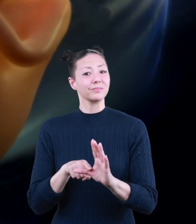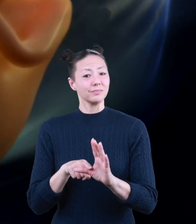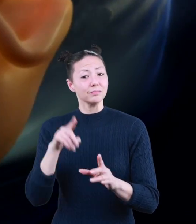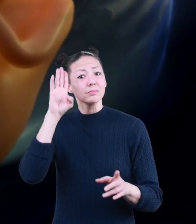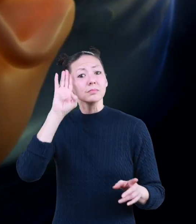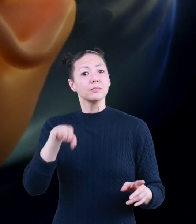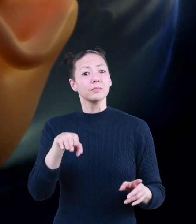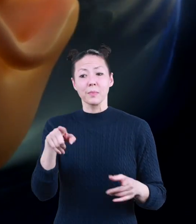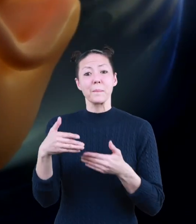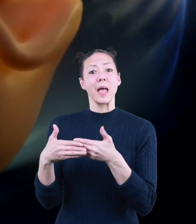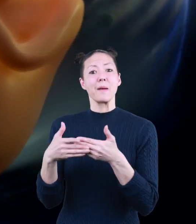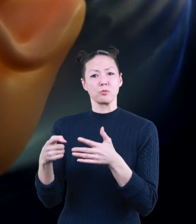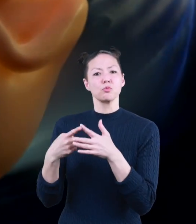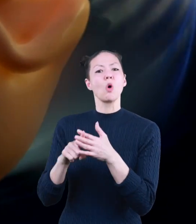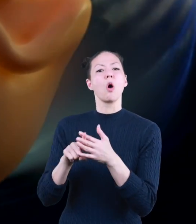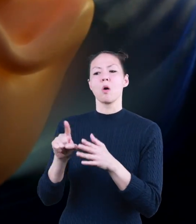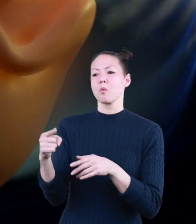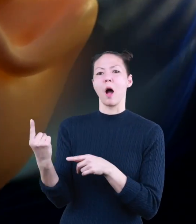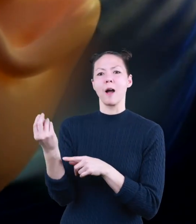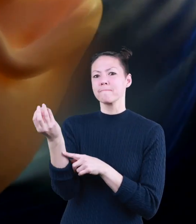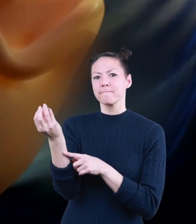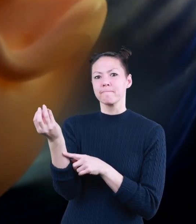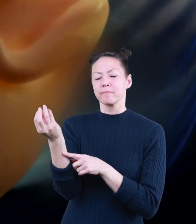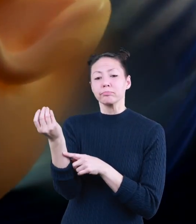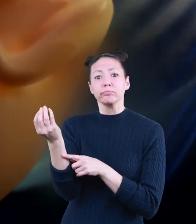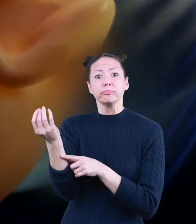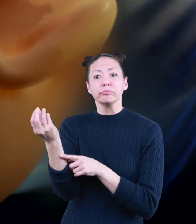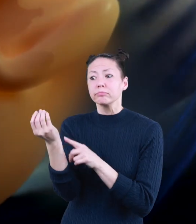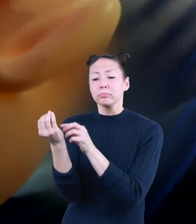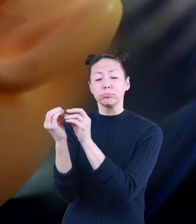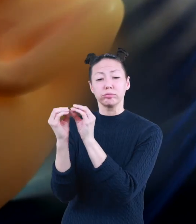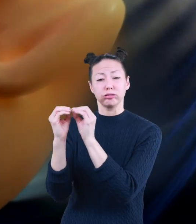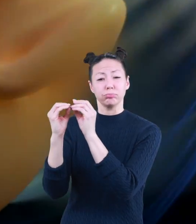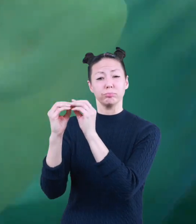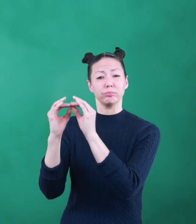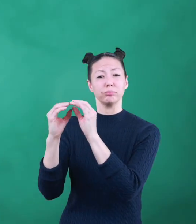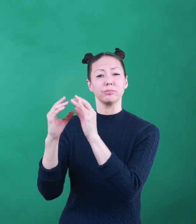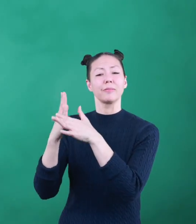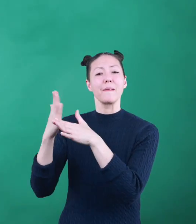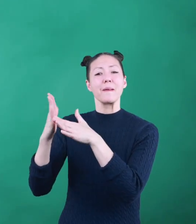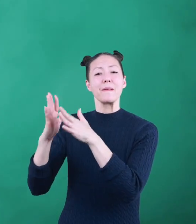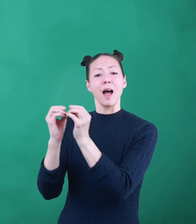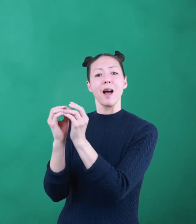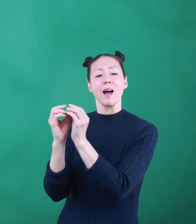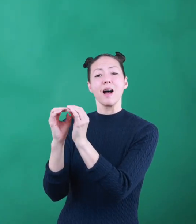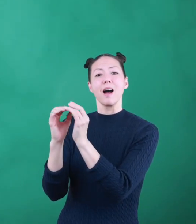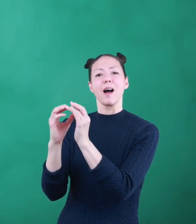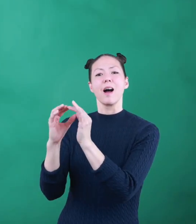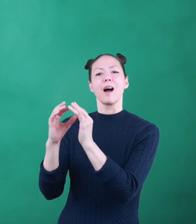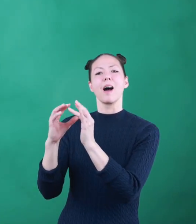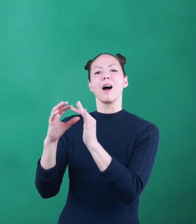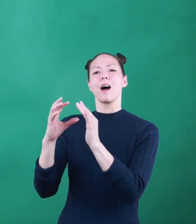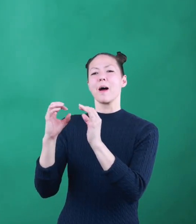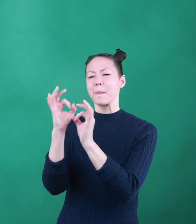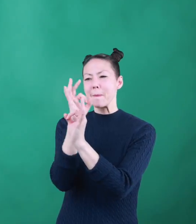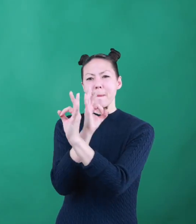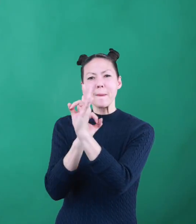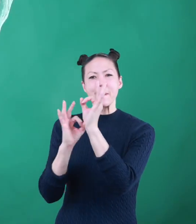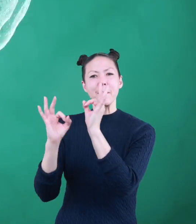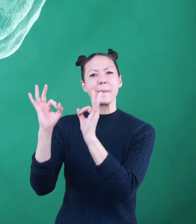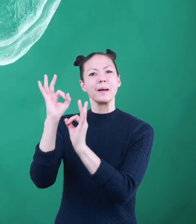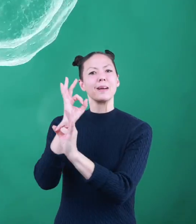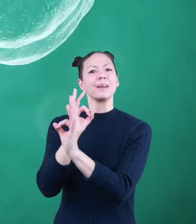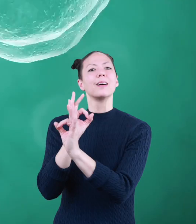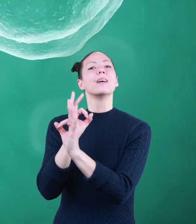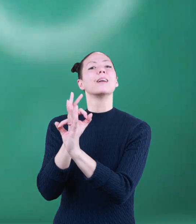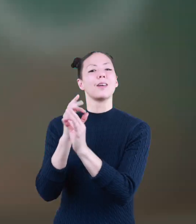Did you know that a baby starts out as a single cell? That cell then divides until it forms a